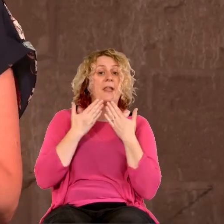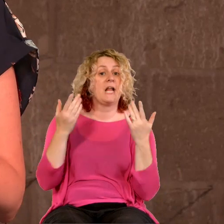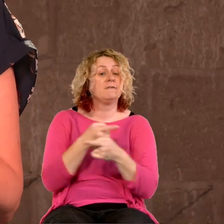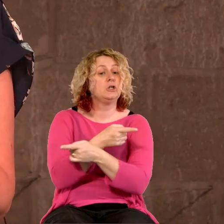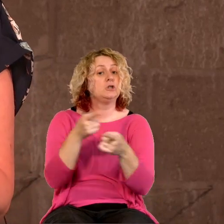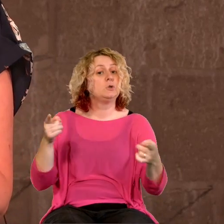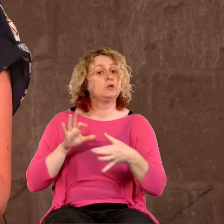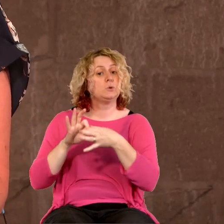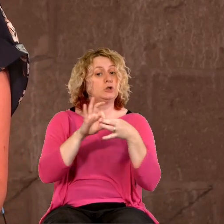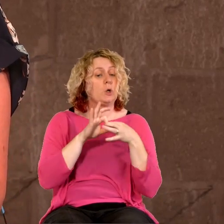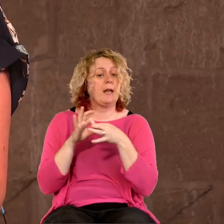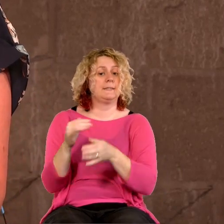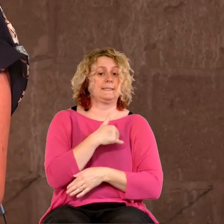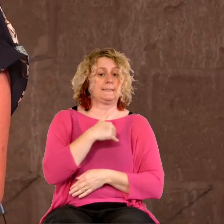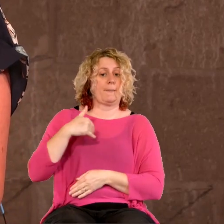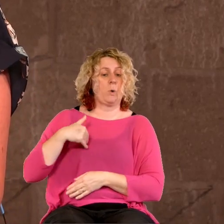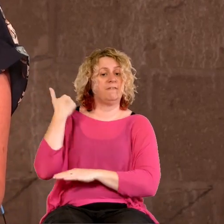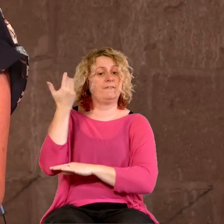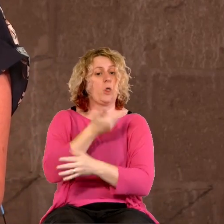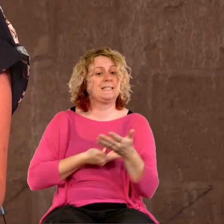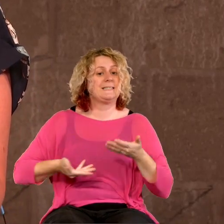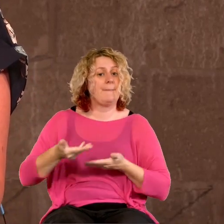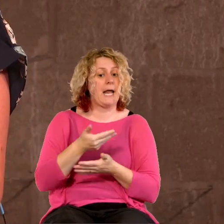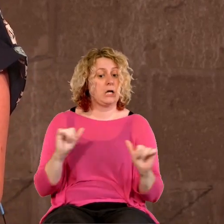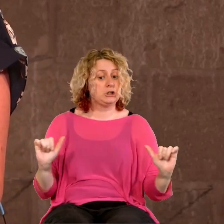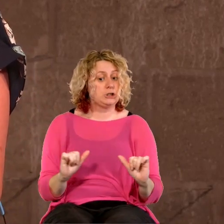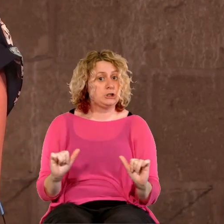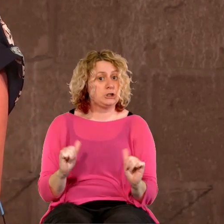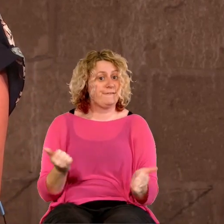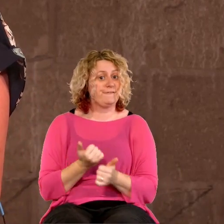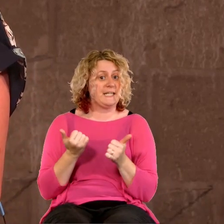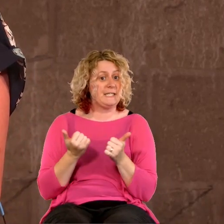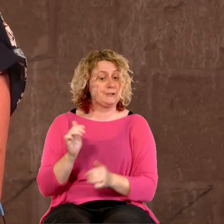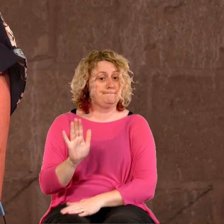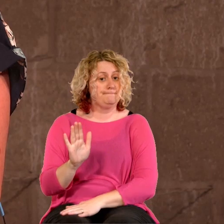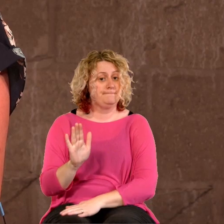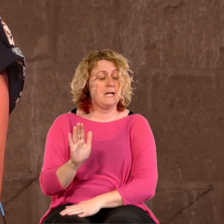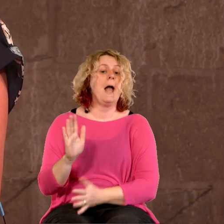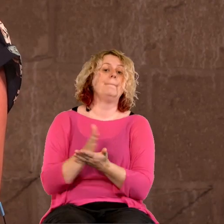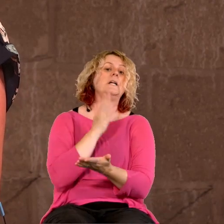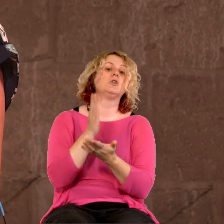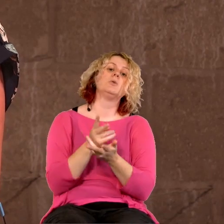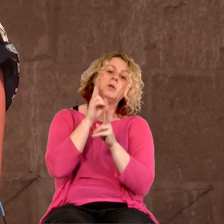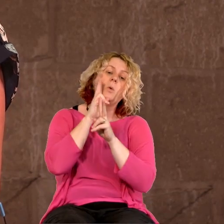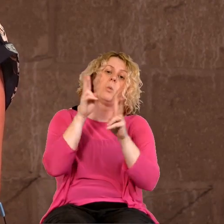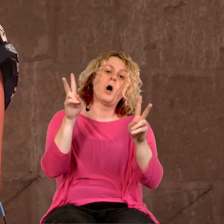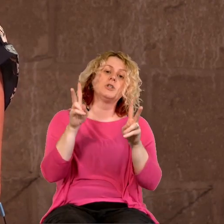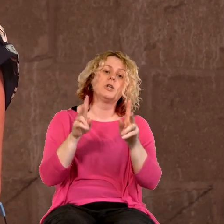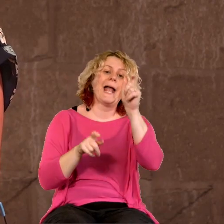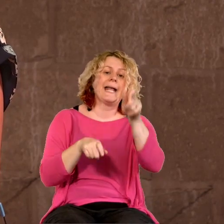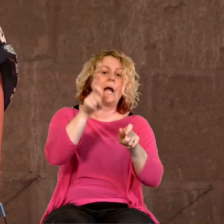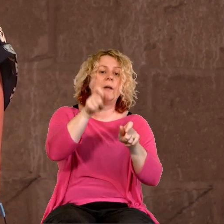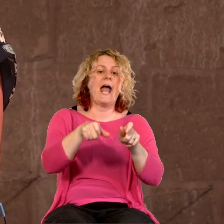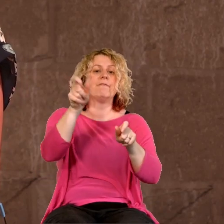our seminar this morning. It's been great to have you with us. We're not finished here. Do stay tuned for the Count Everyone in session. Pete and